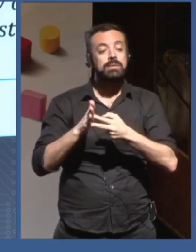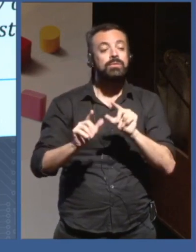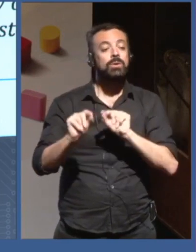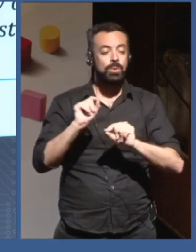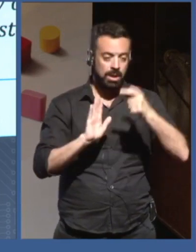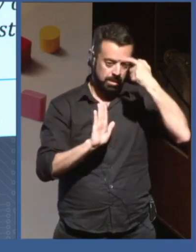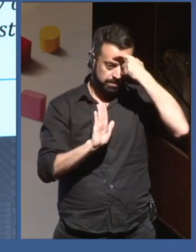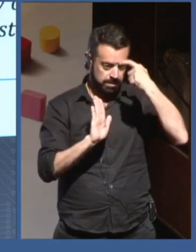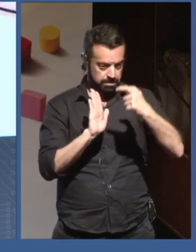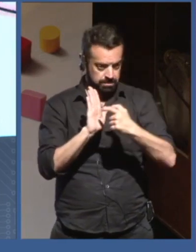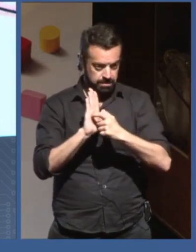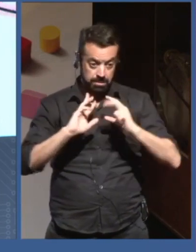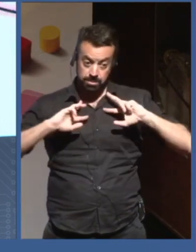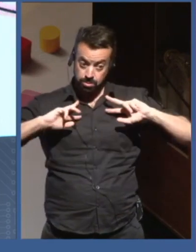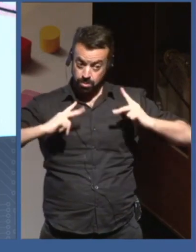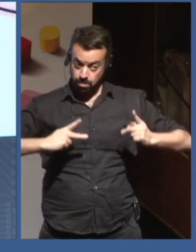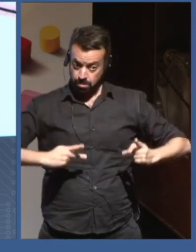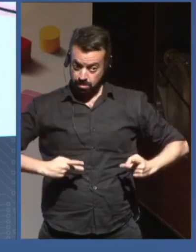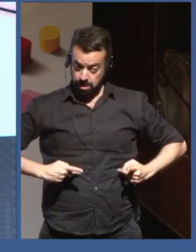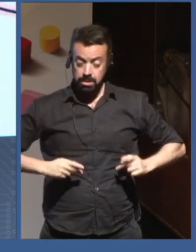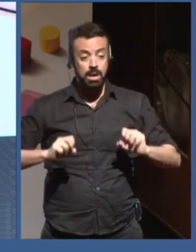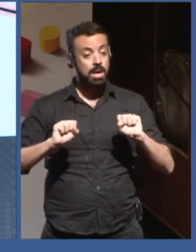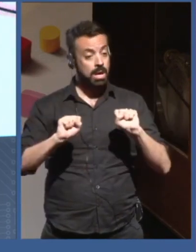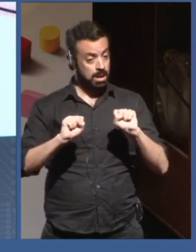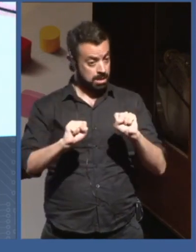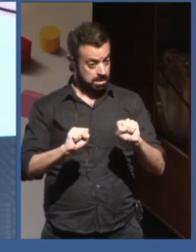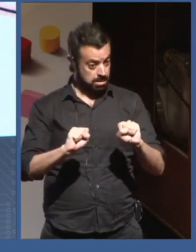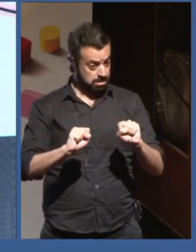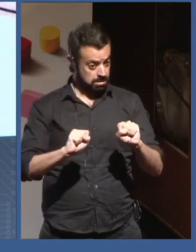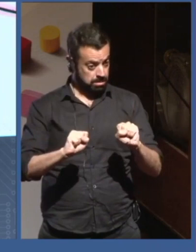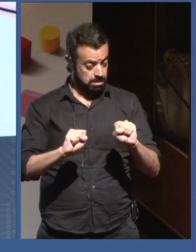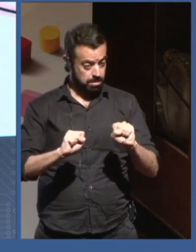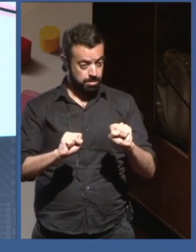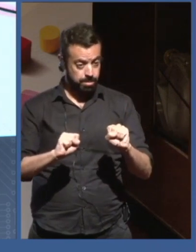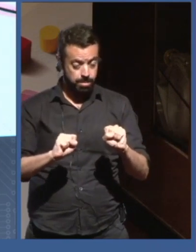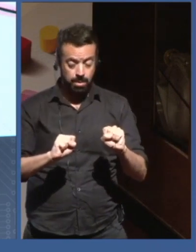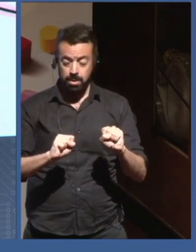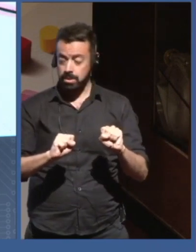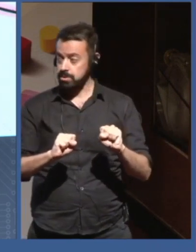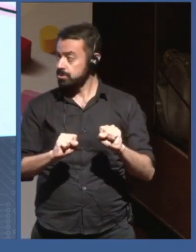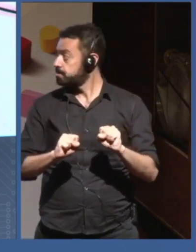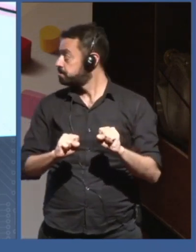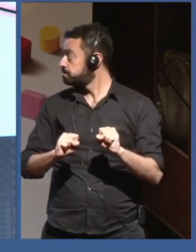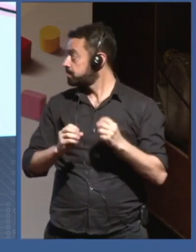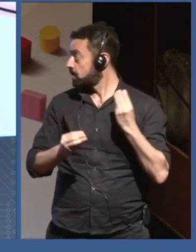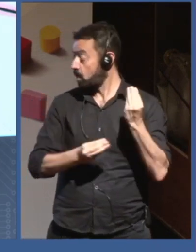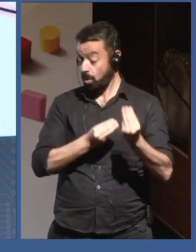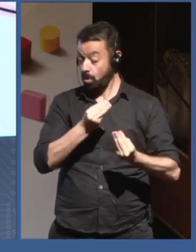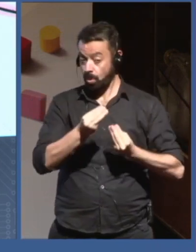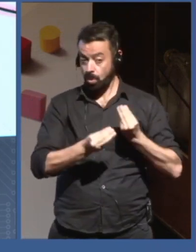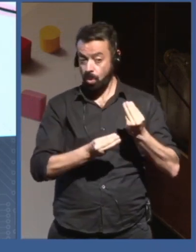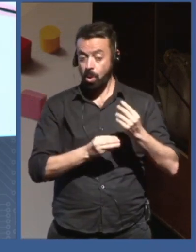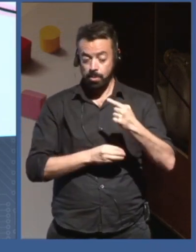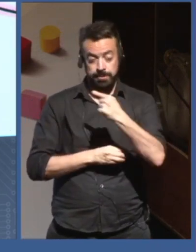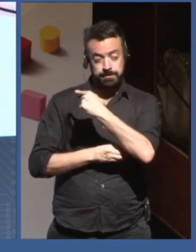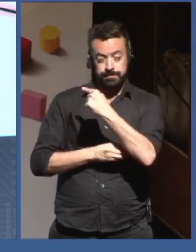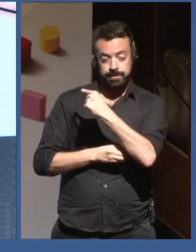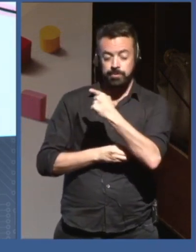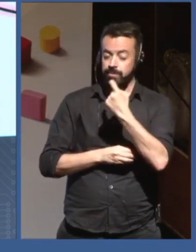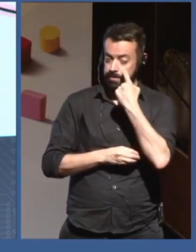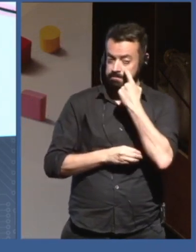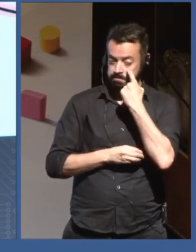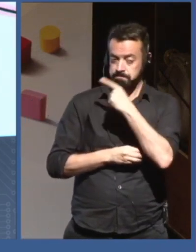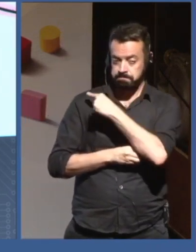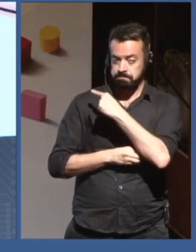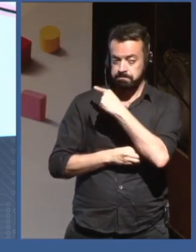what it will take. So, maybe to shed some additional light. So, this notion